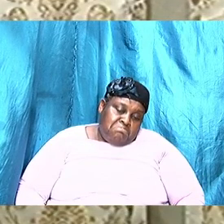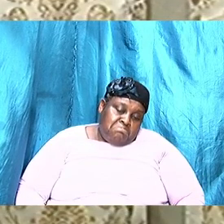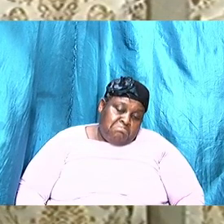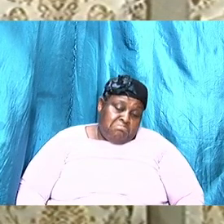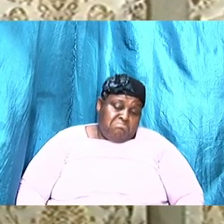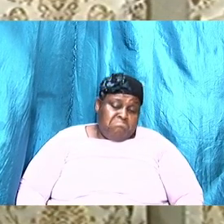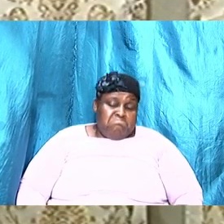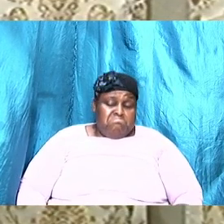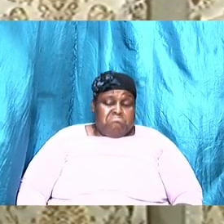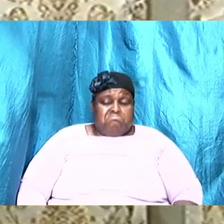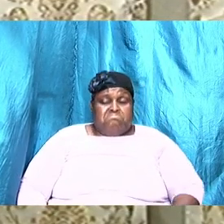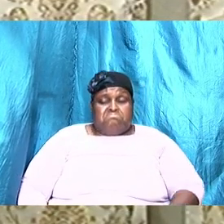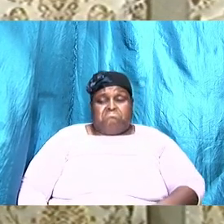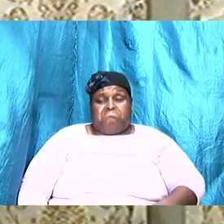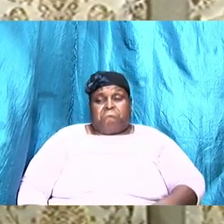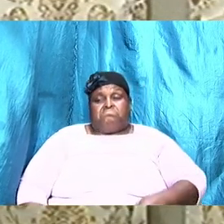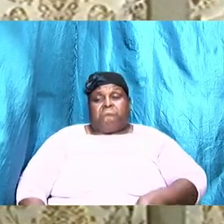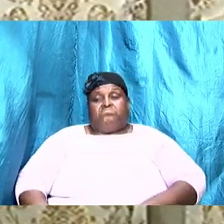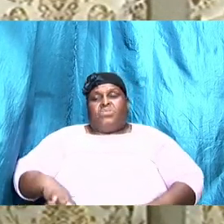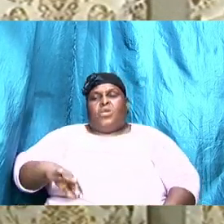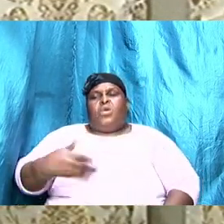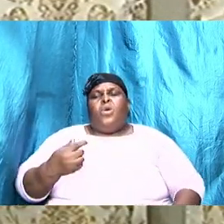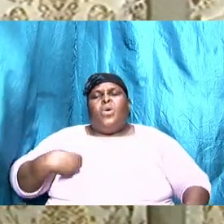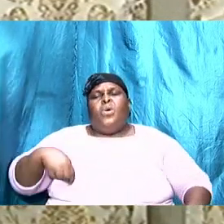how are we going to properly budget